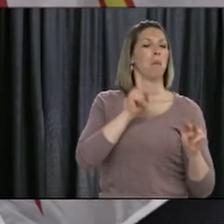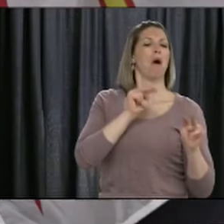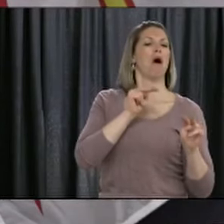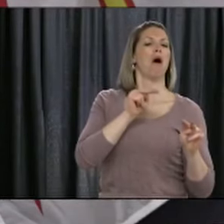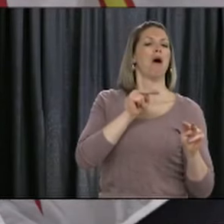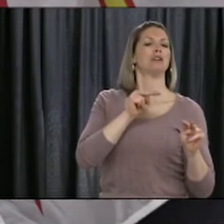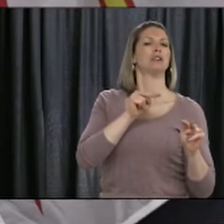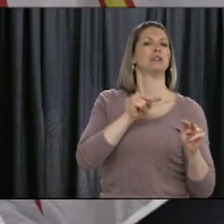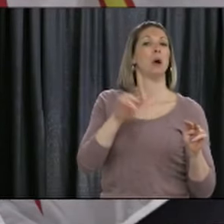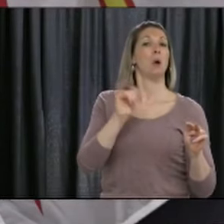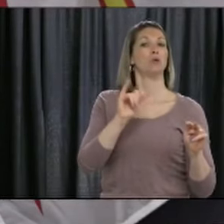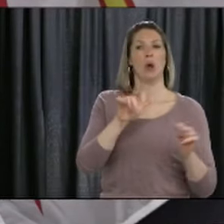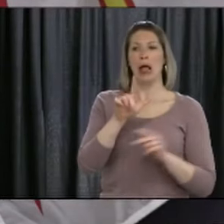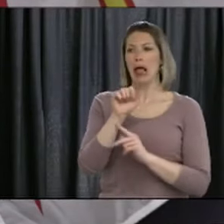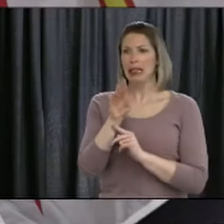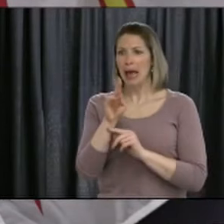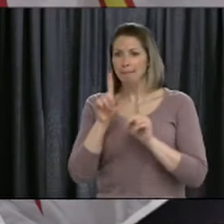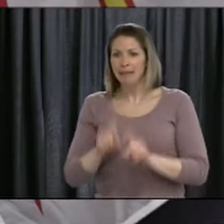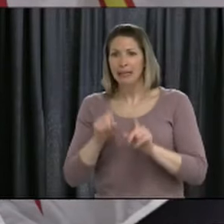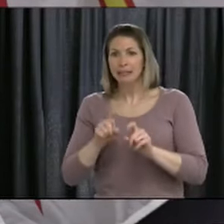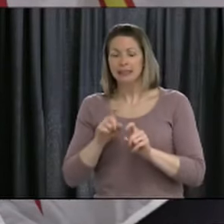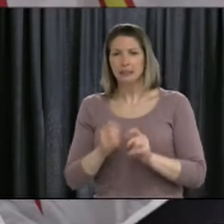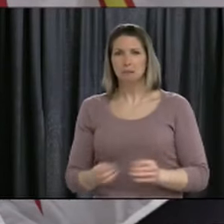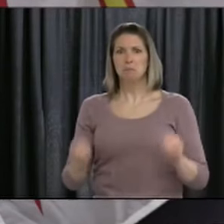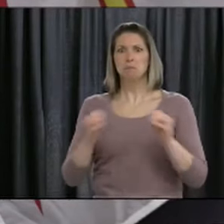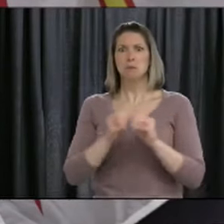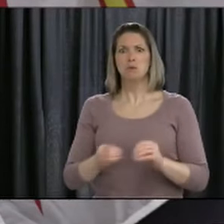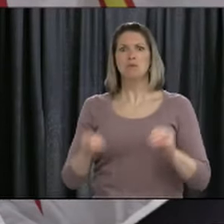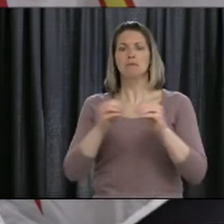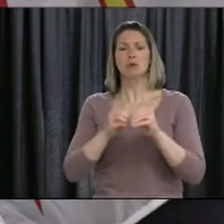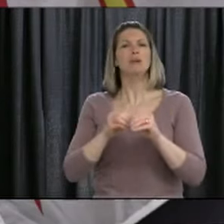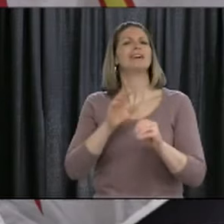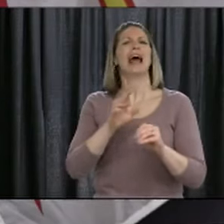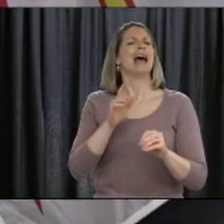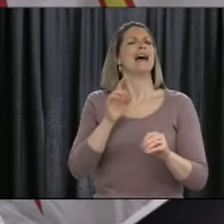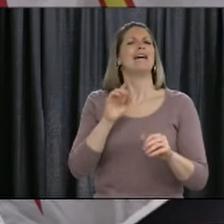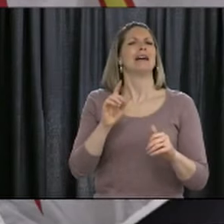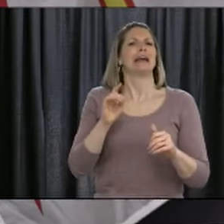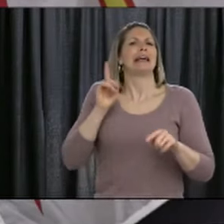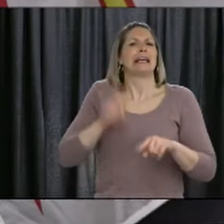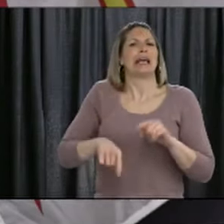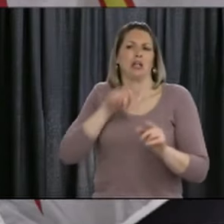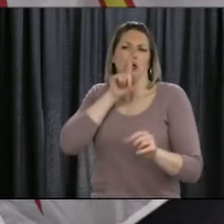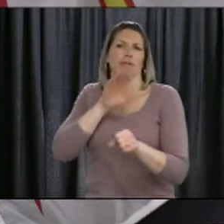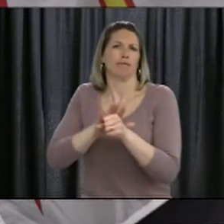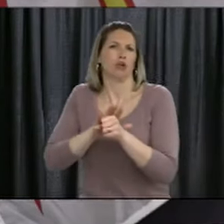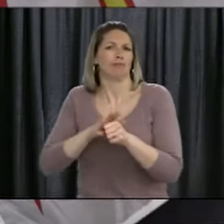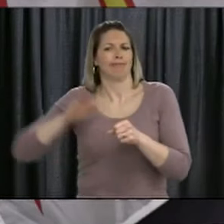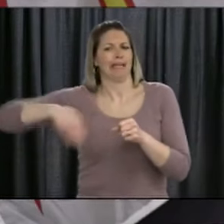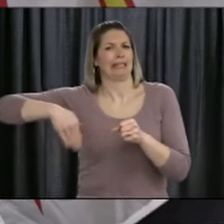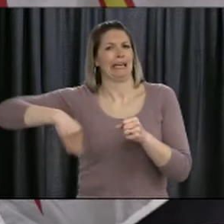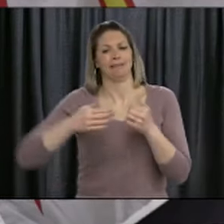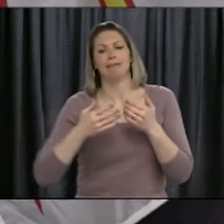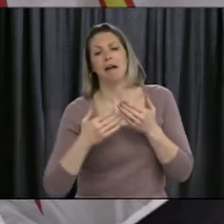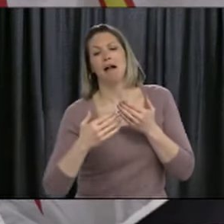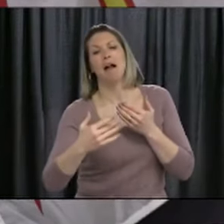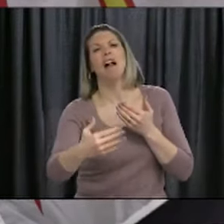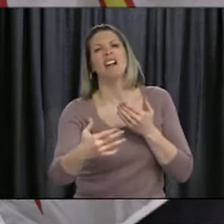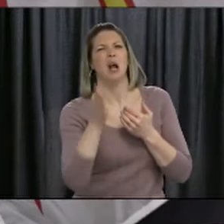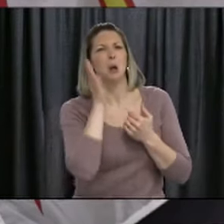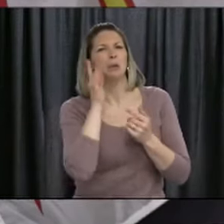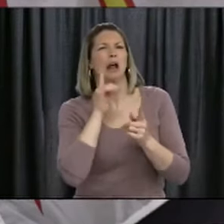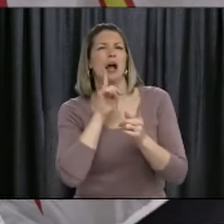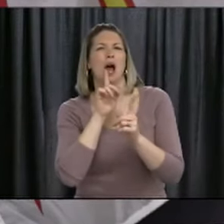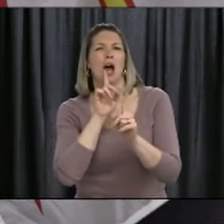our lab results, testing that we have done. So there's a lot of things that we would have to consider before we could make those types of